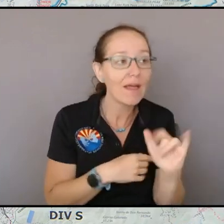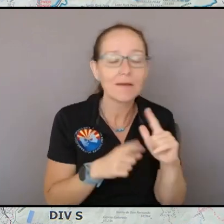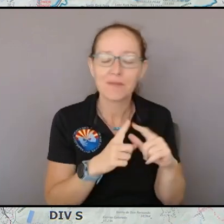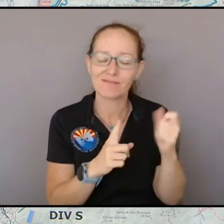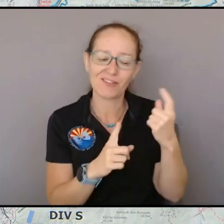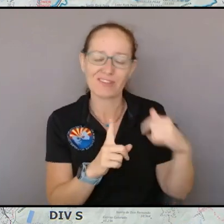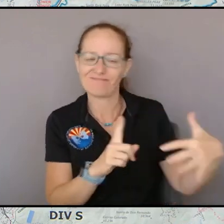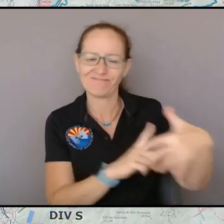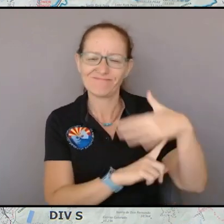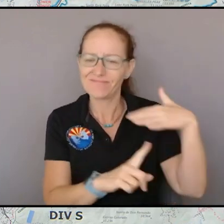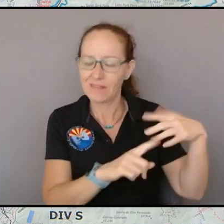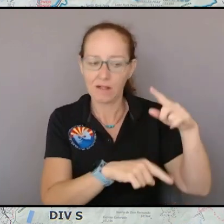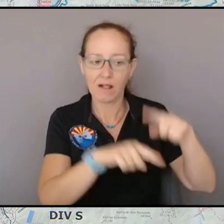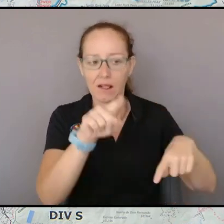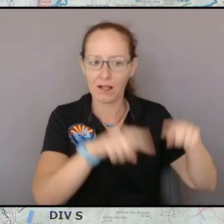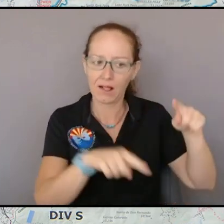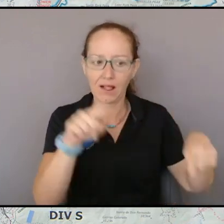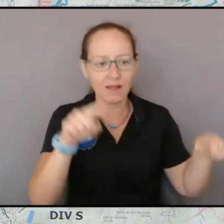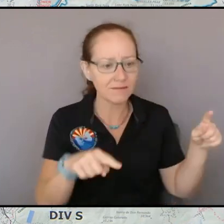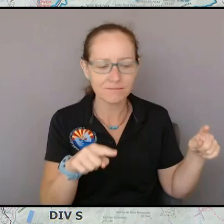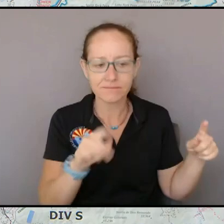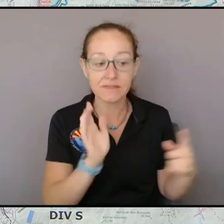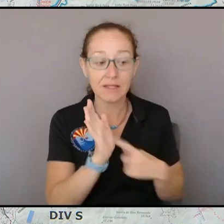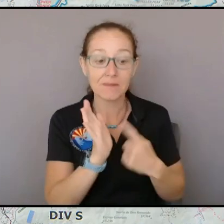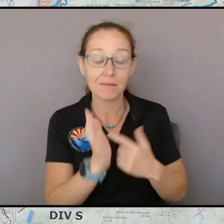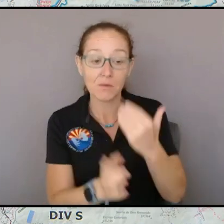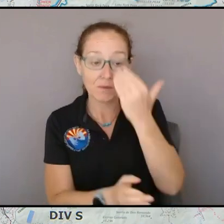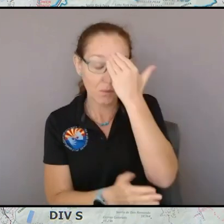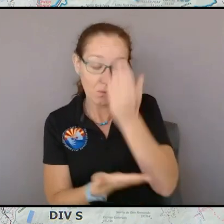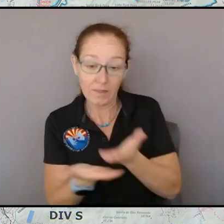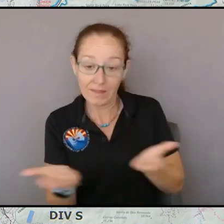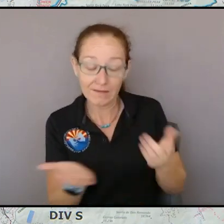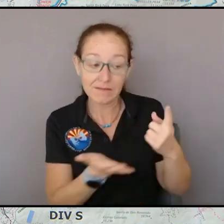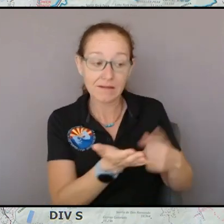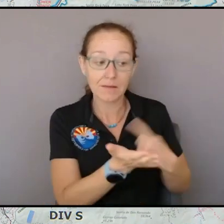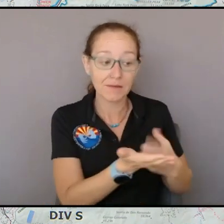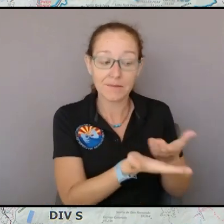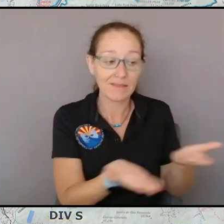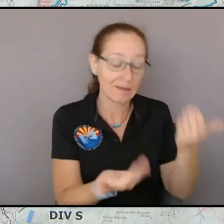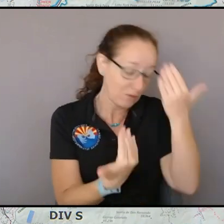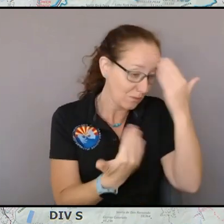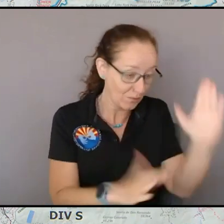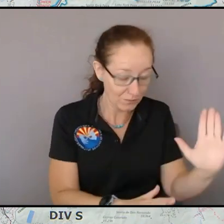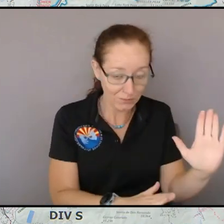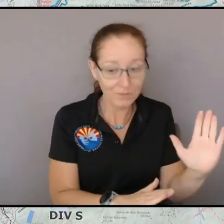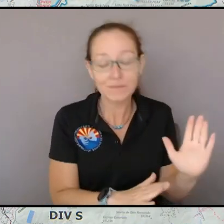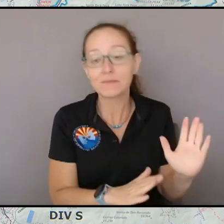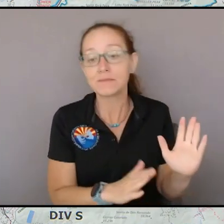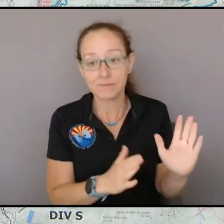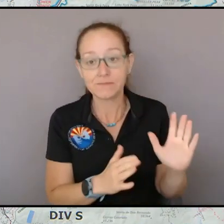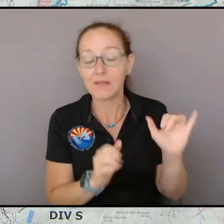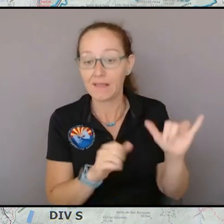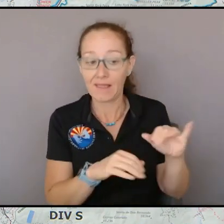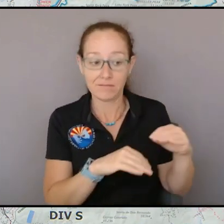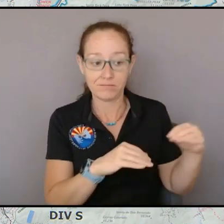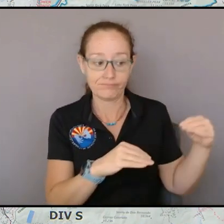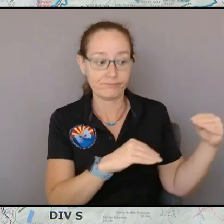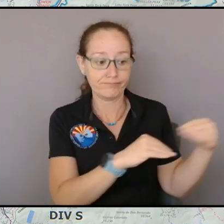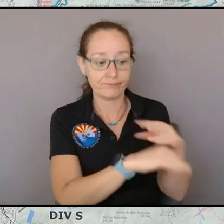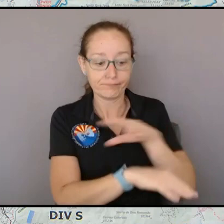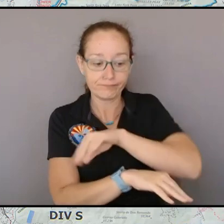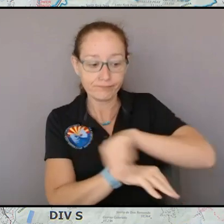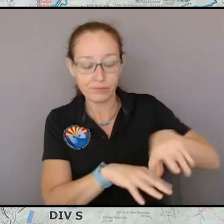that some are known some aren't known that may influence the the fire and may influence our ability to